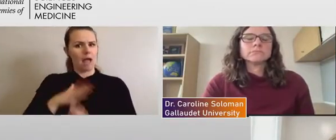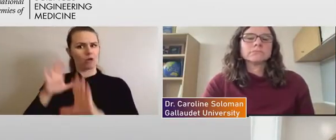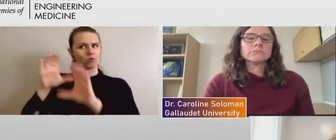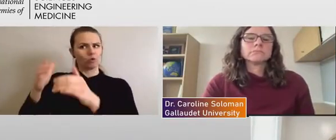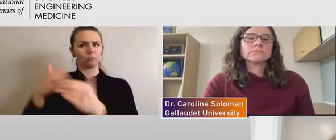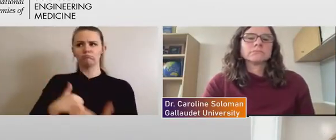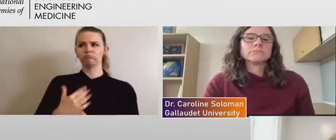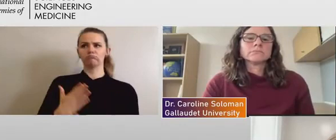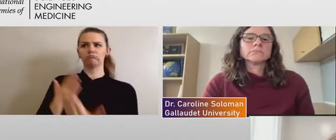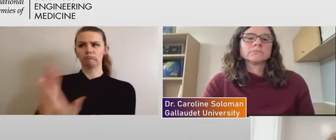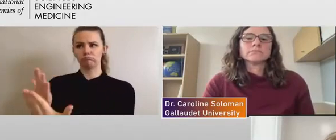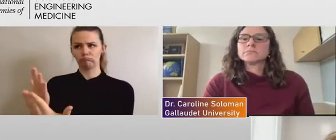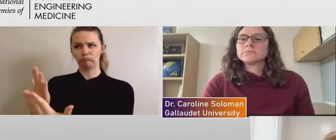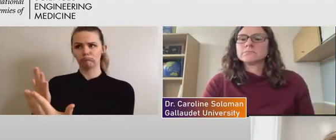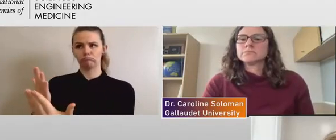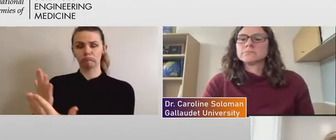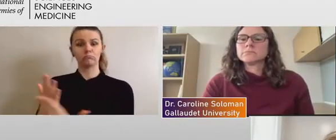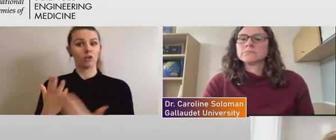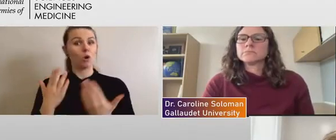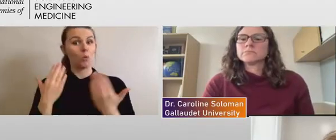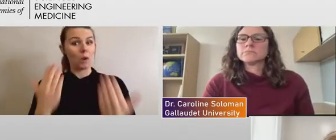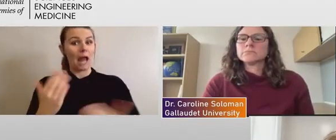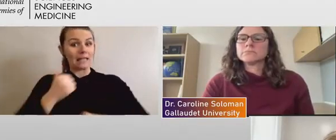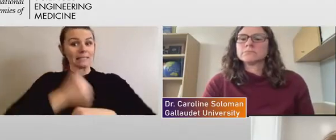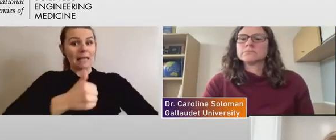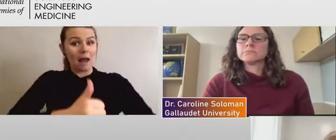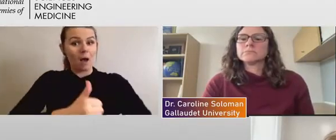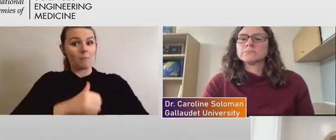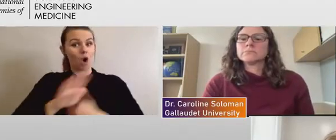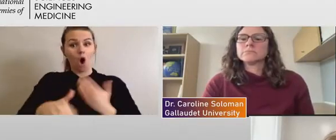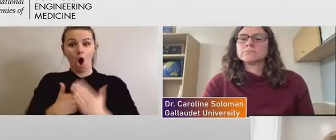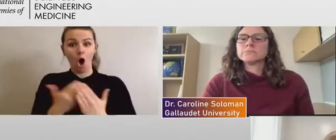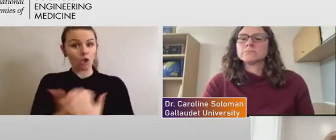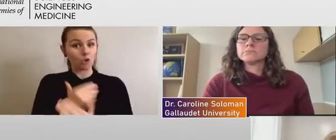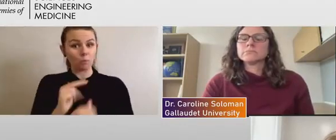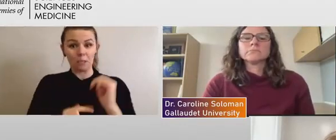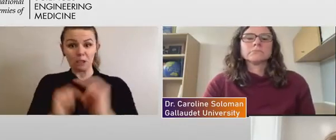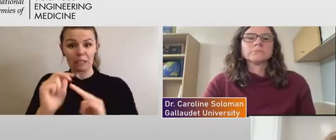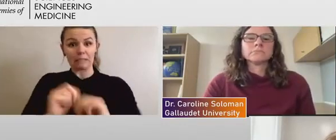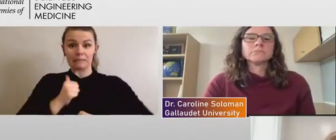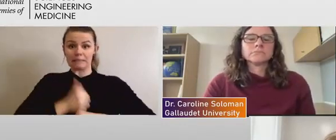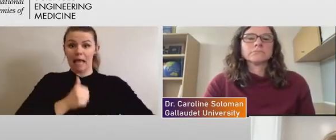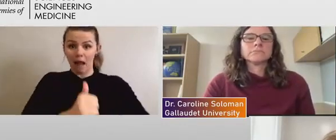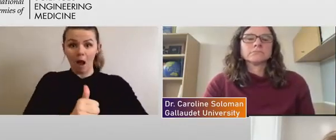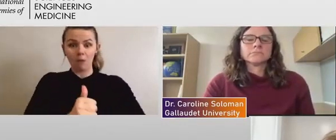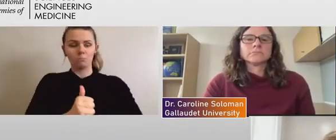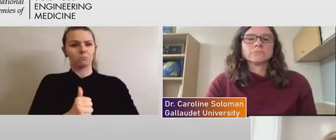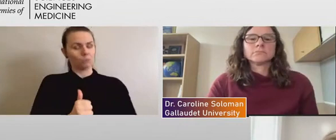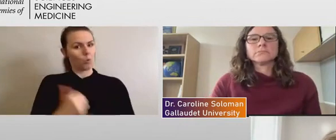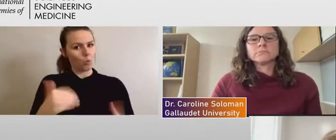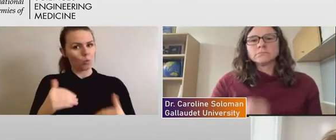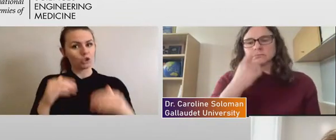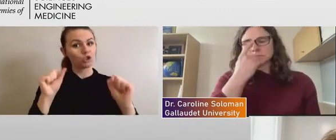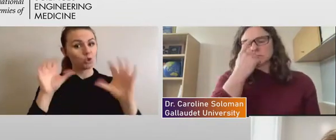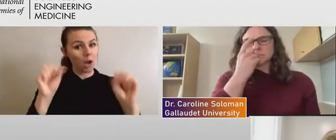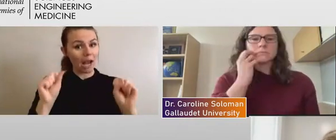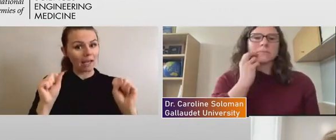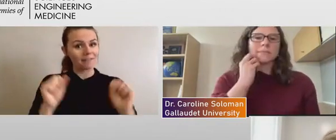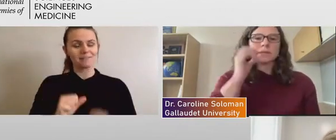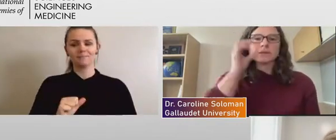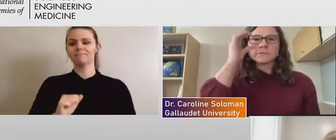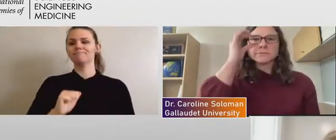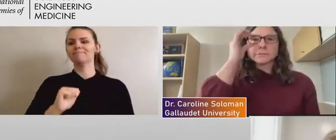implemented that now in all of our new buildings. And we're building a lot right now, which is great. But, the other side of it is